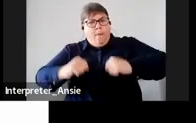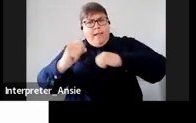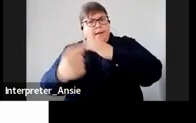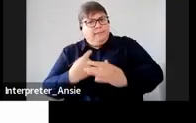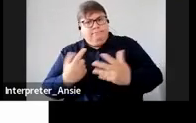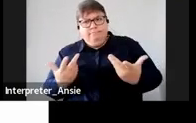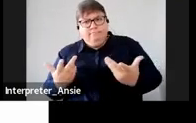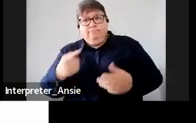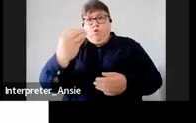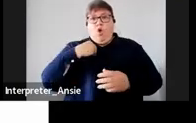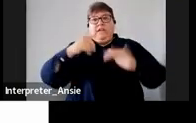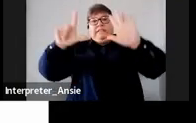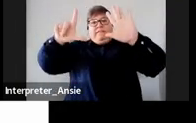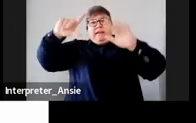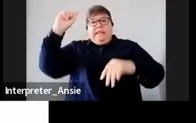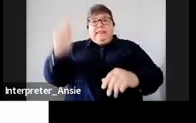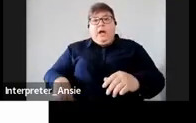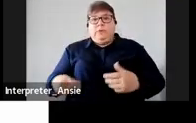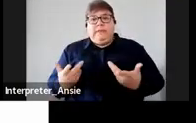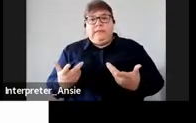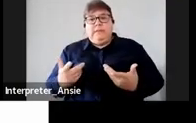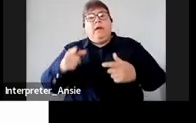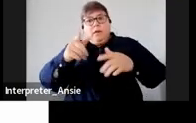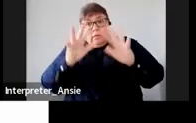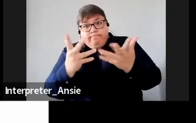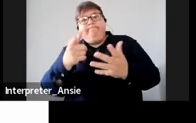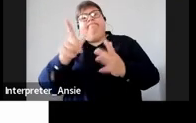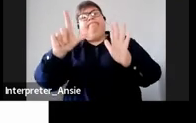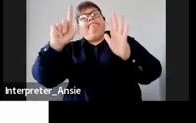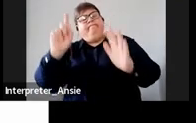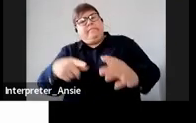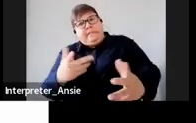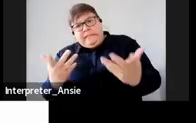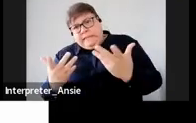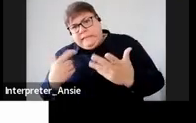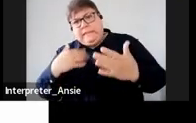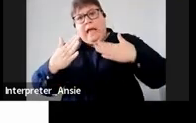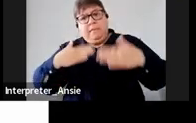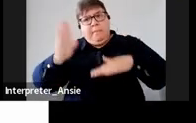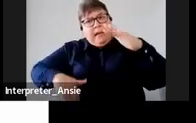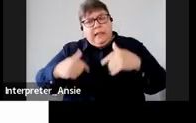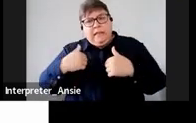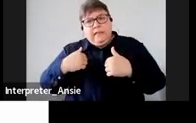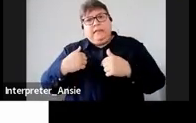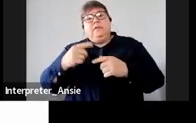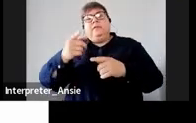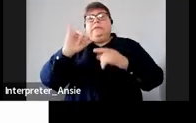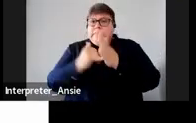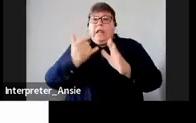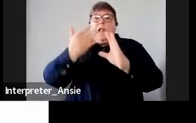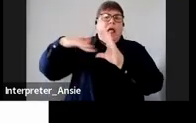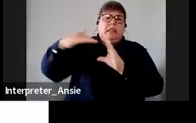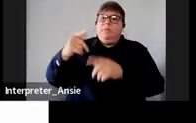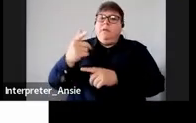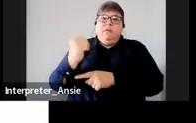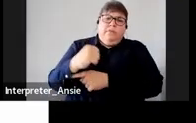,000 then they pay over that specific amount of money and then they still don't submit the tax return what you need